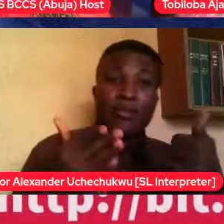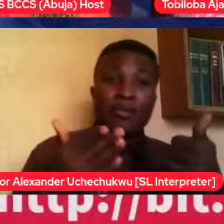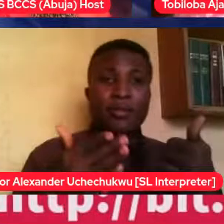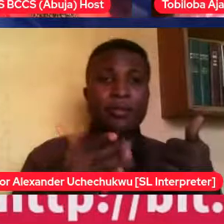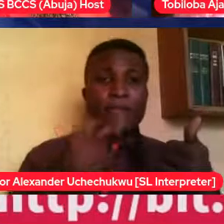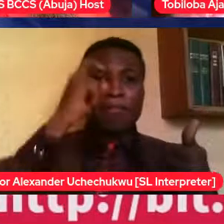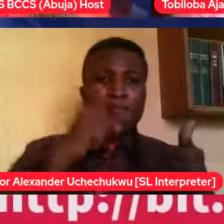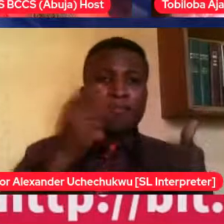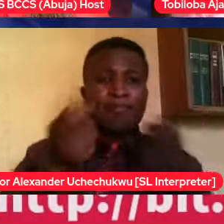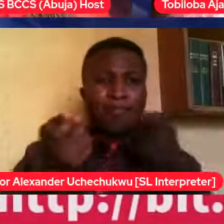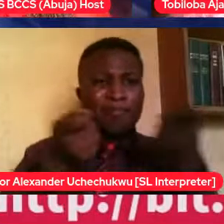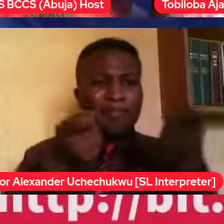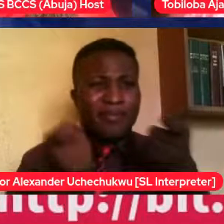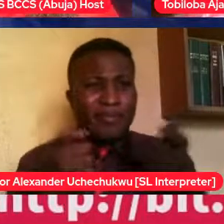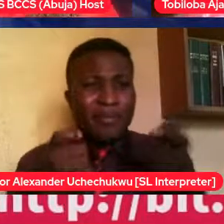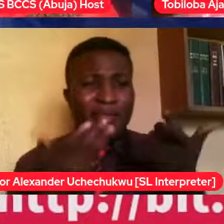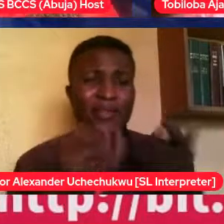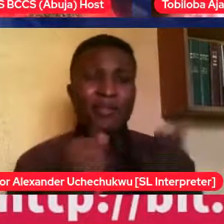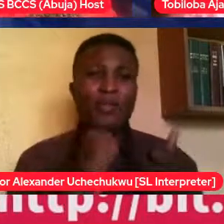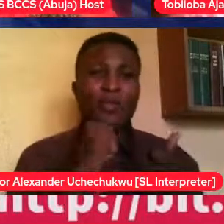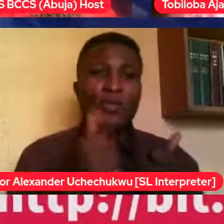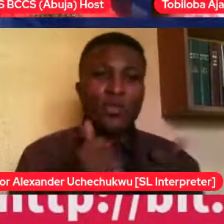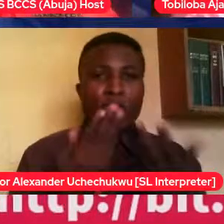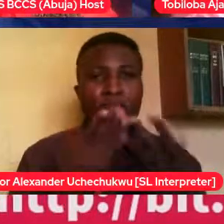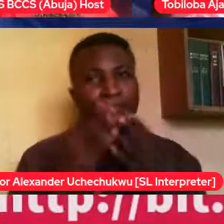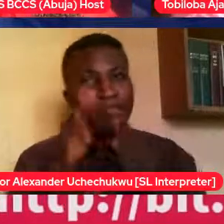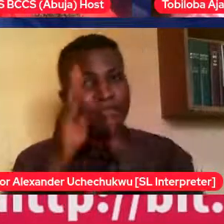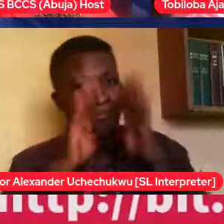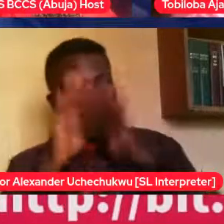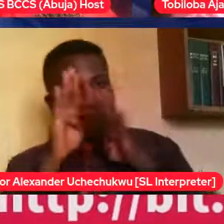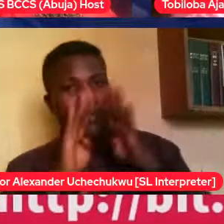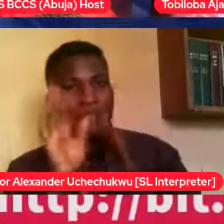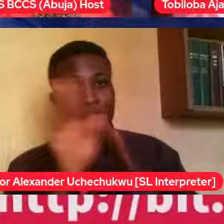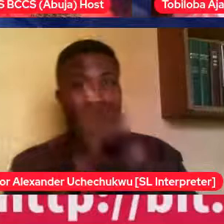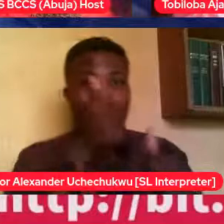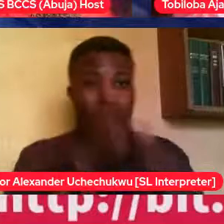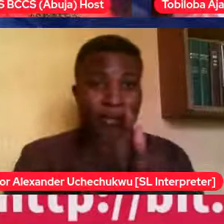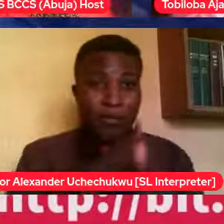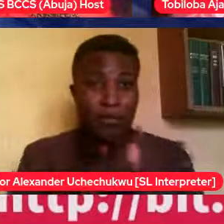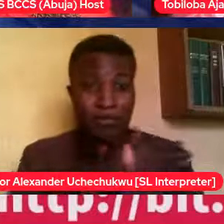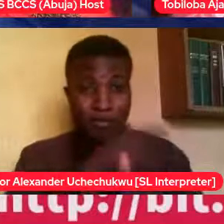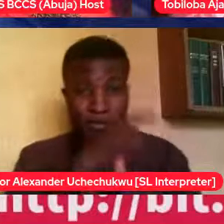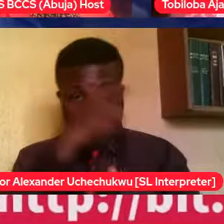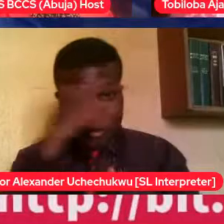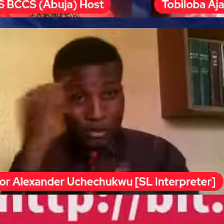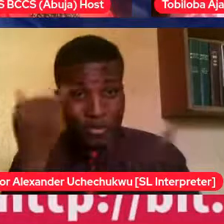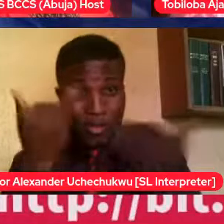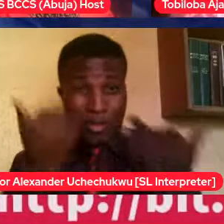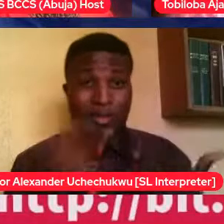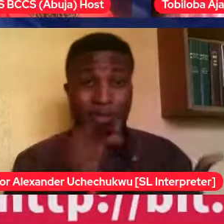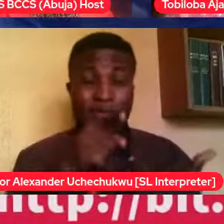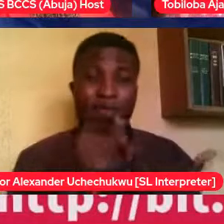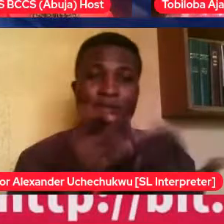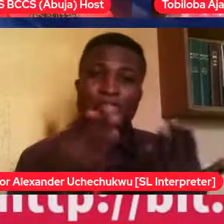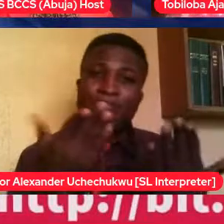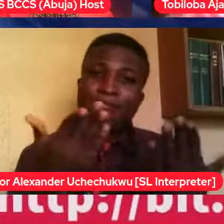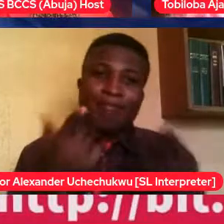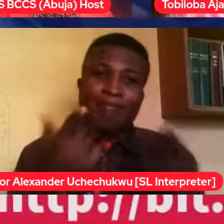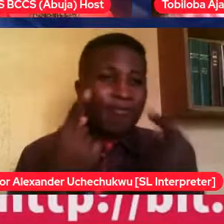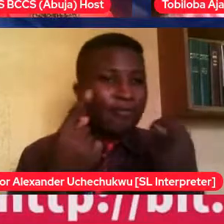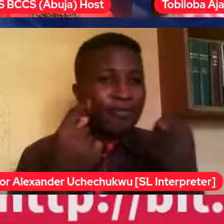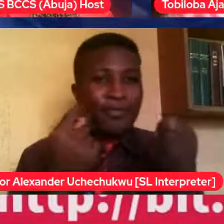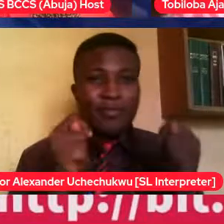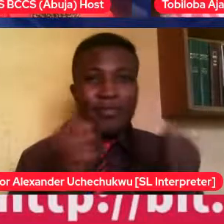because now you're very self-conscious as a girl. And cerebral palsy will embarrass you. So, it can